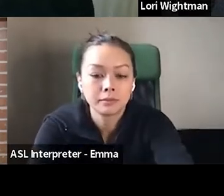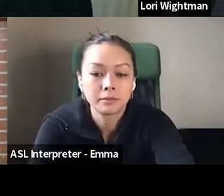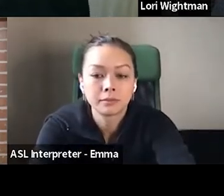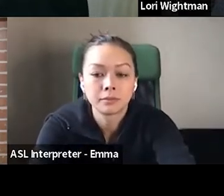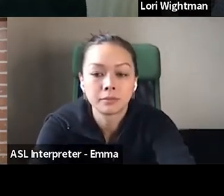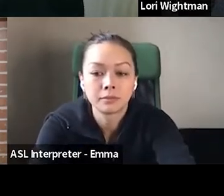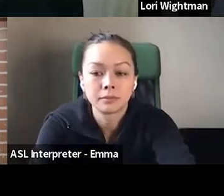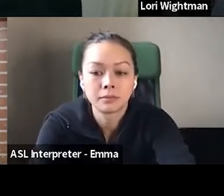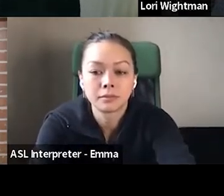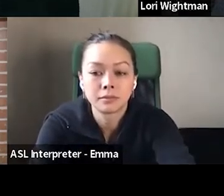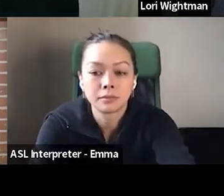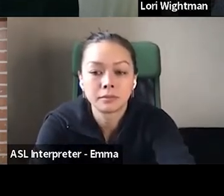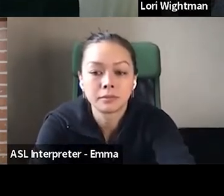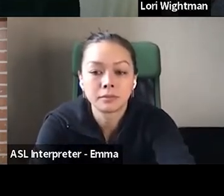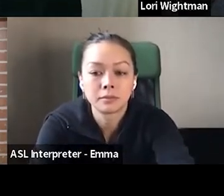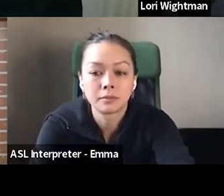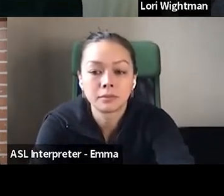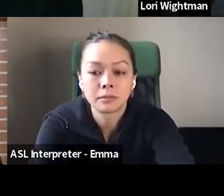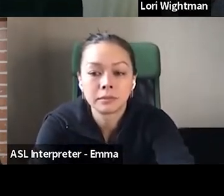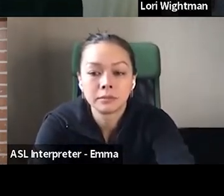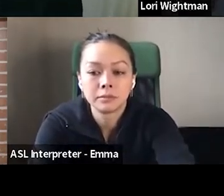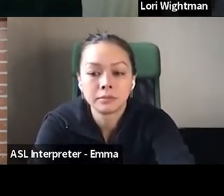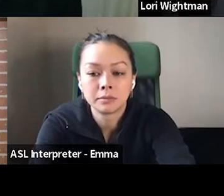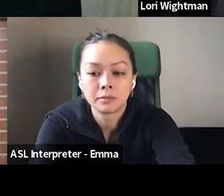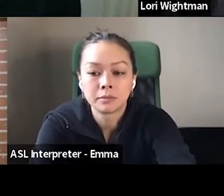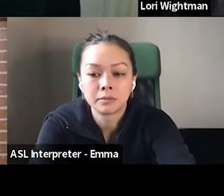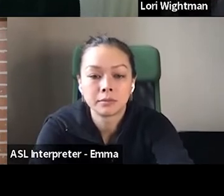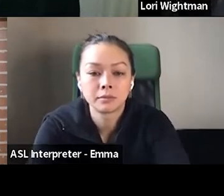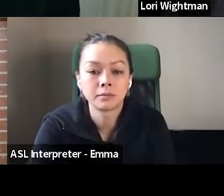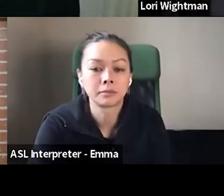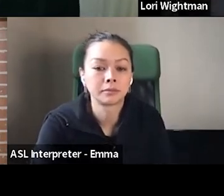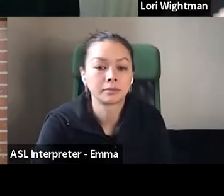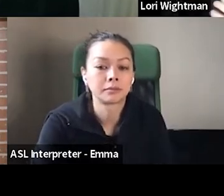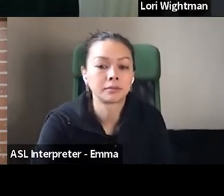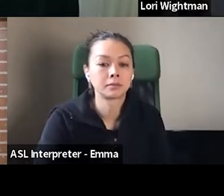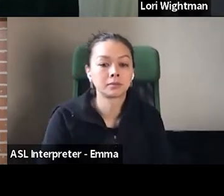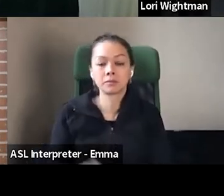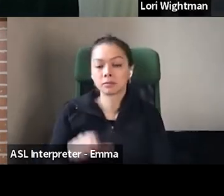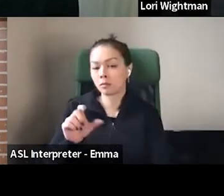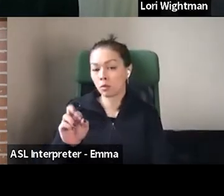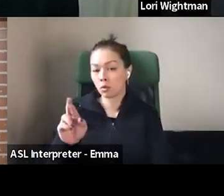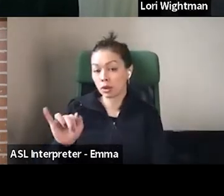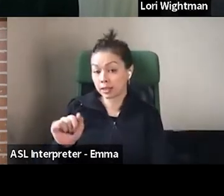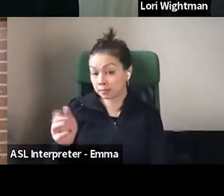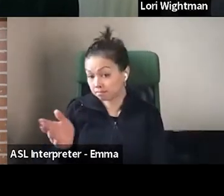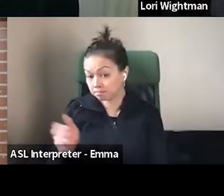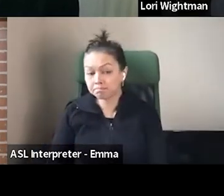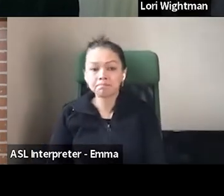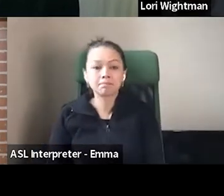Laurie, over to you. I think, I think the difference between